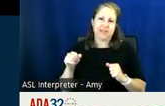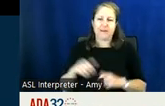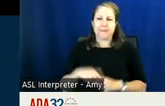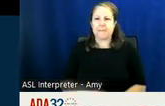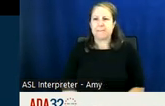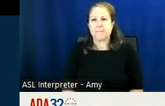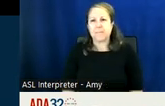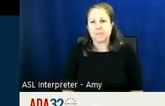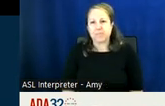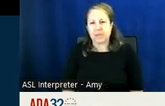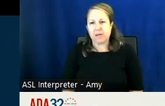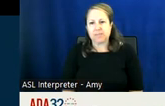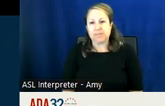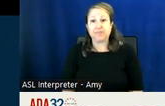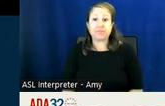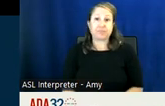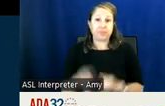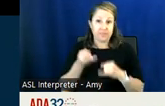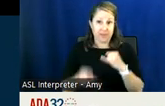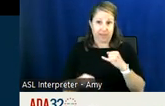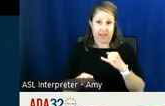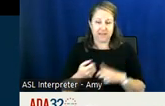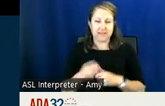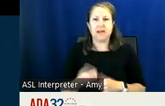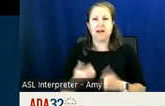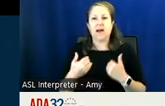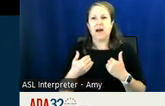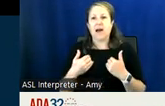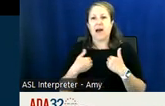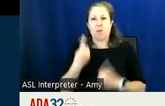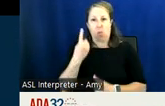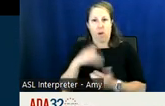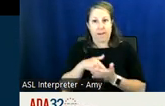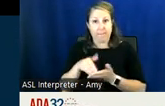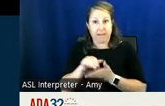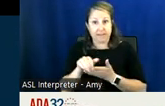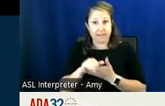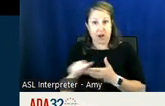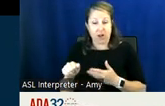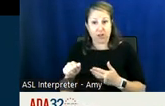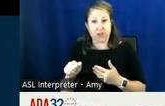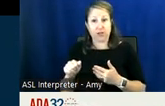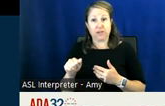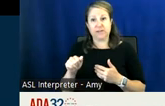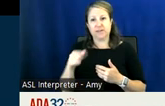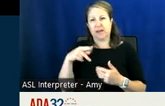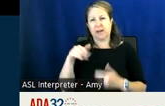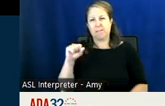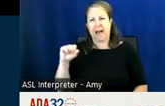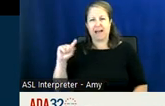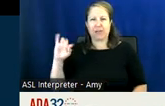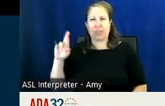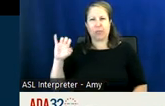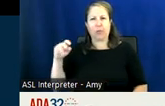care facilities and last but not least we've received one million dollars in pass-through funding which just means that it'll